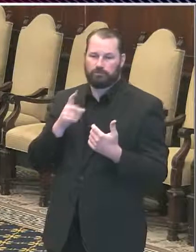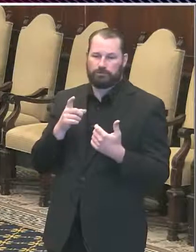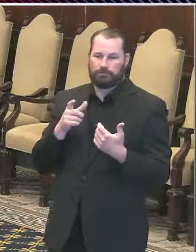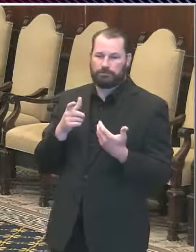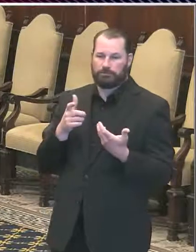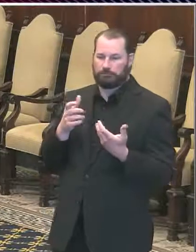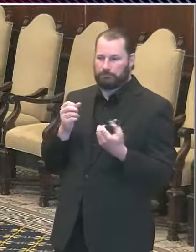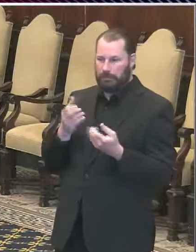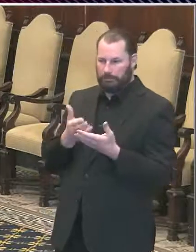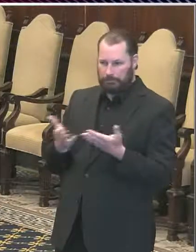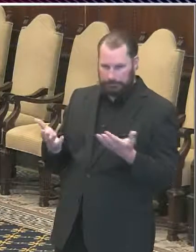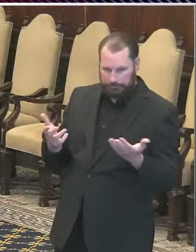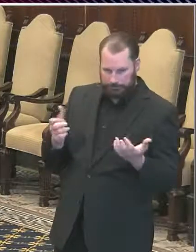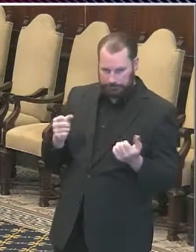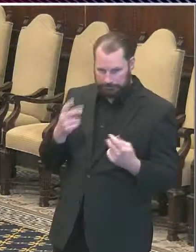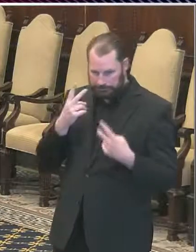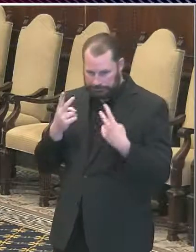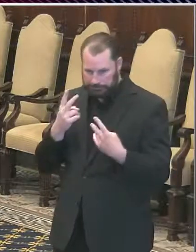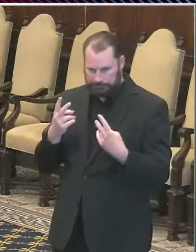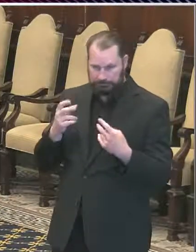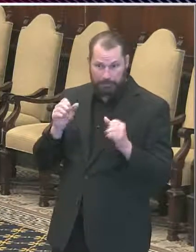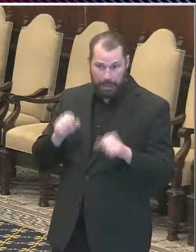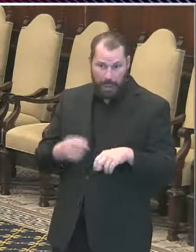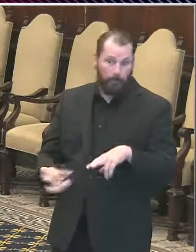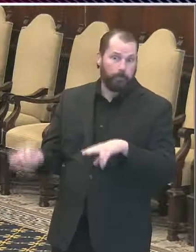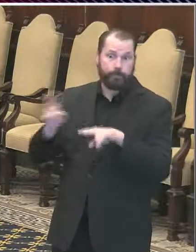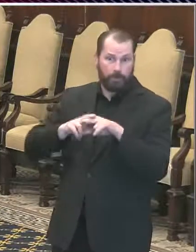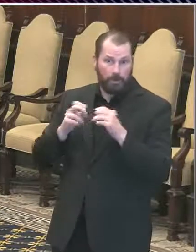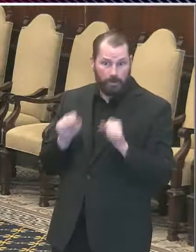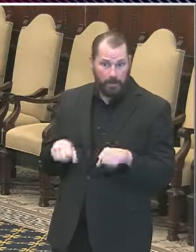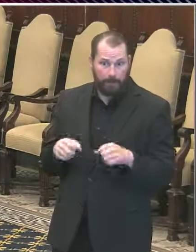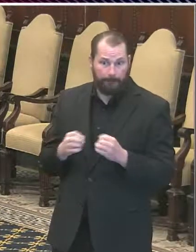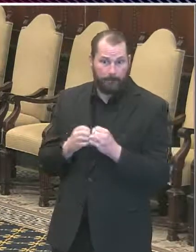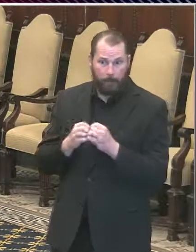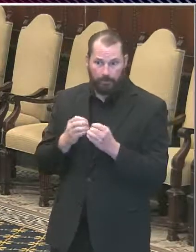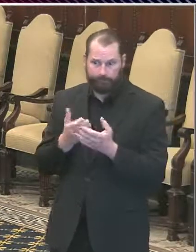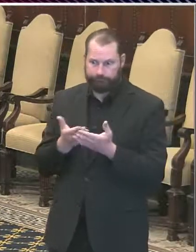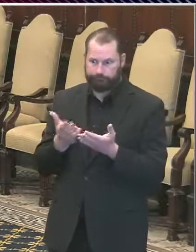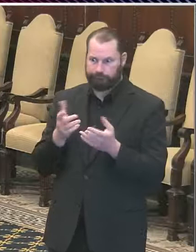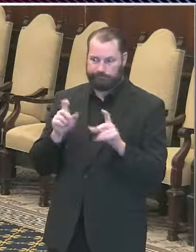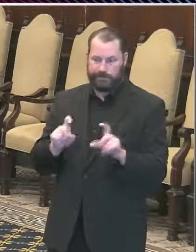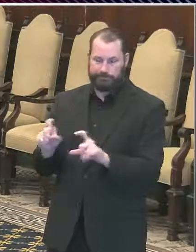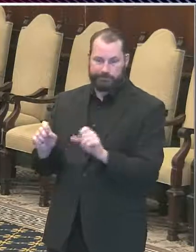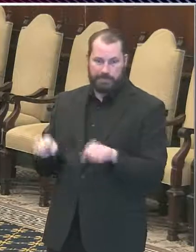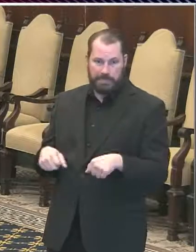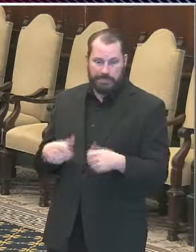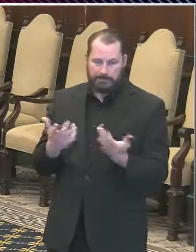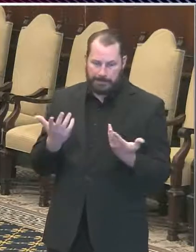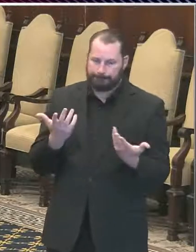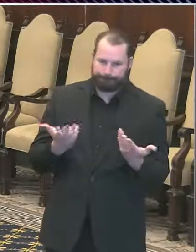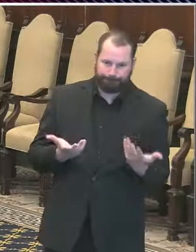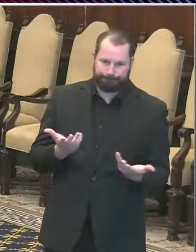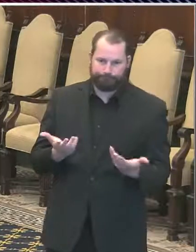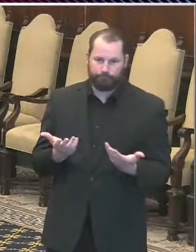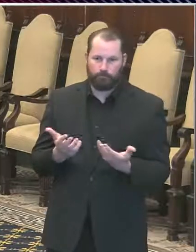But, you know, there are sort of natural limits to how quickly we will increase. Is it a, it's not a supply issue, it's a demand issue? Now